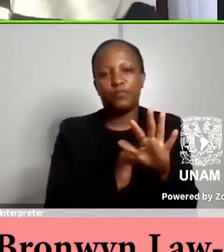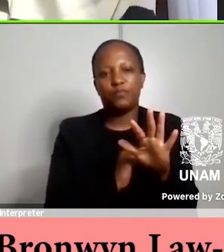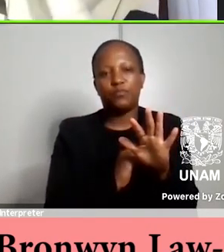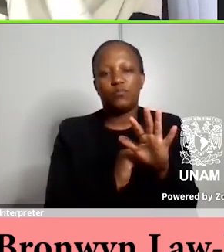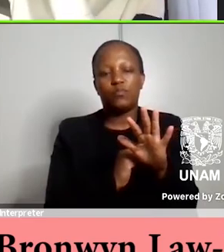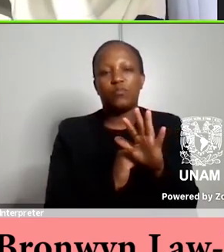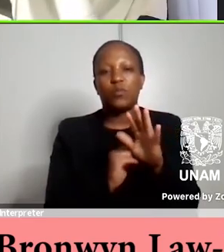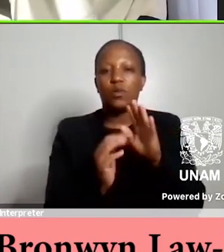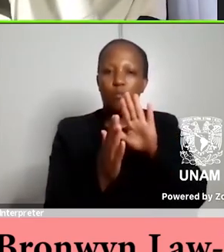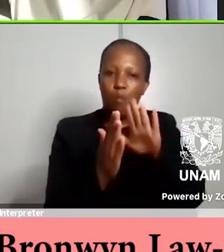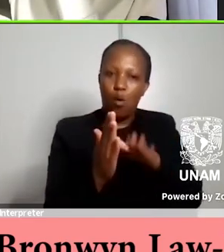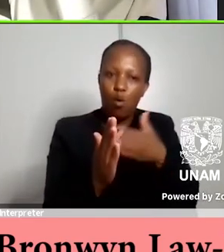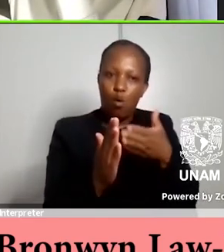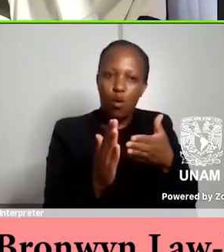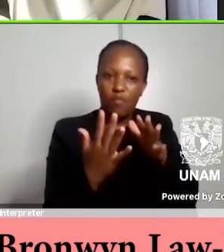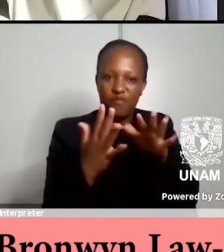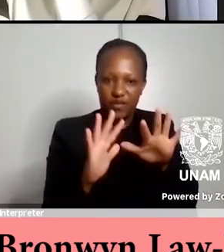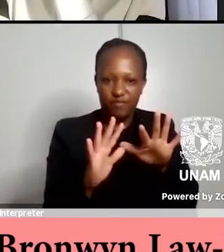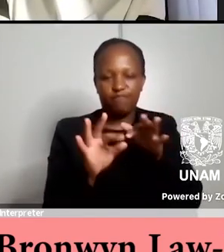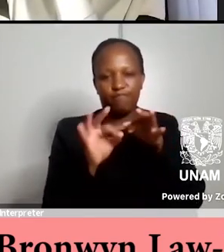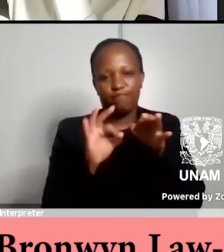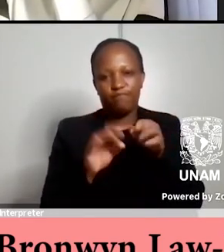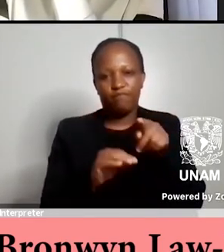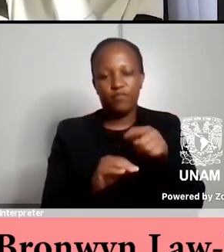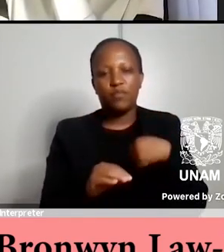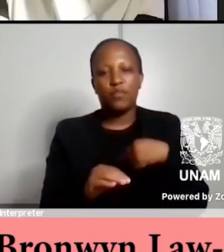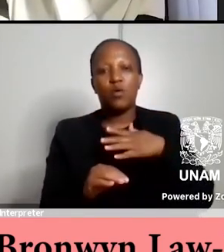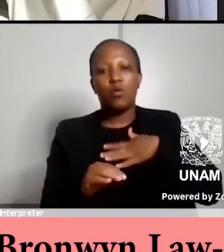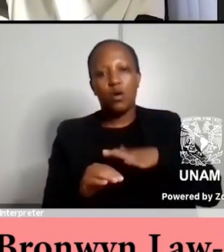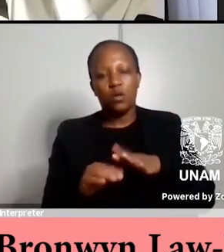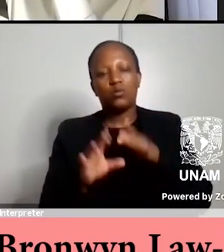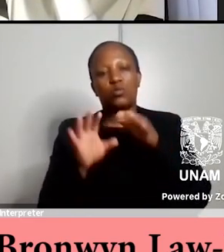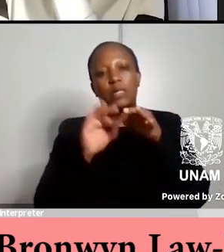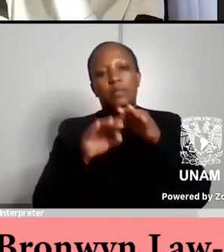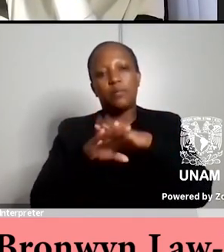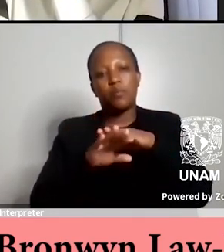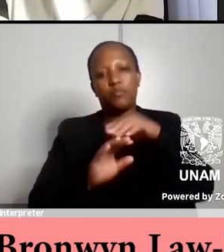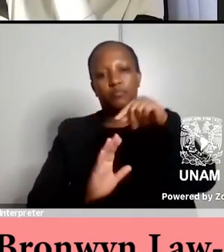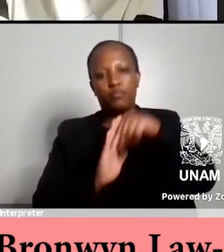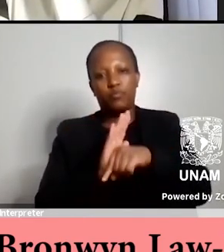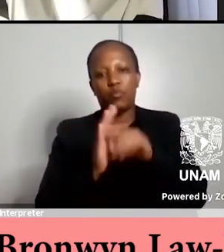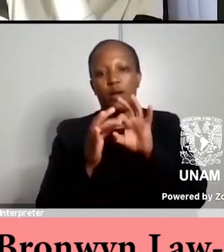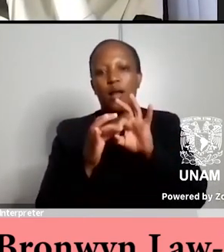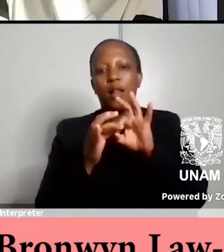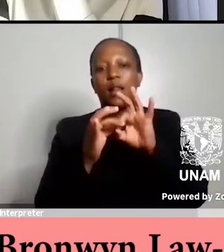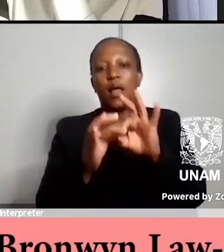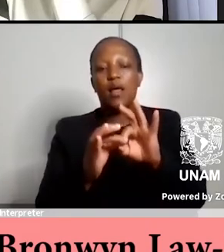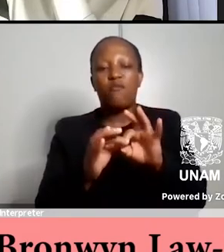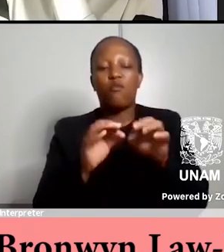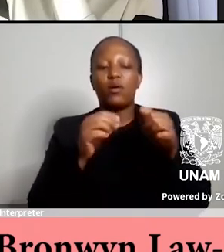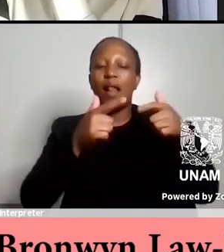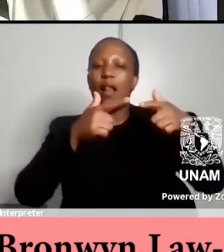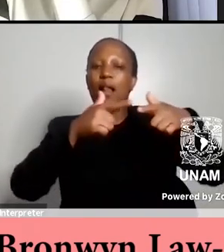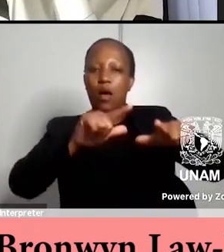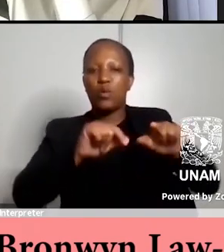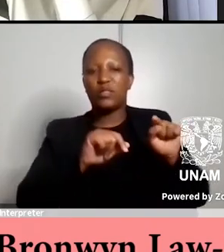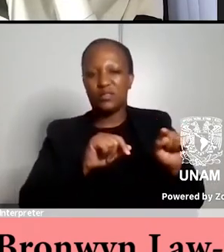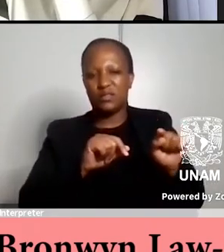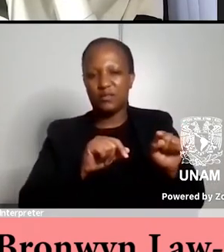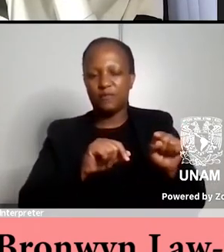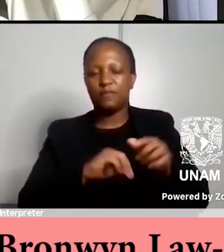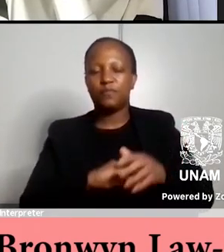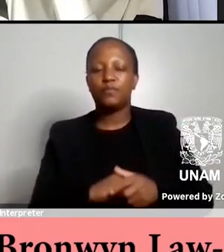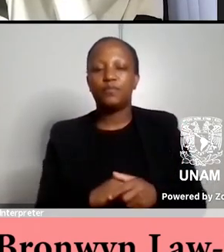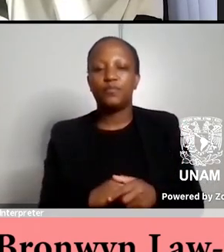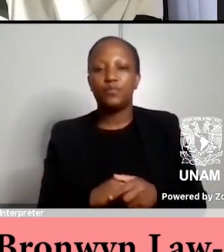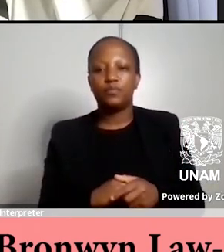and i want to talk about this a little bit more but i want to link it to the question of language um i suppose